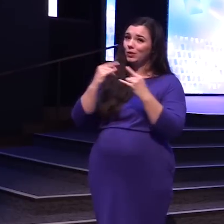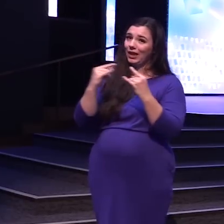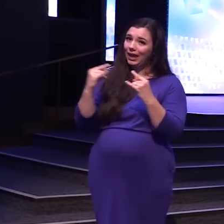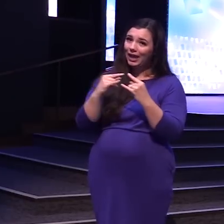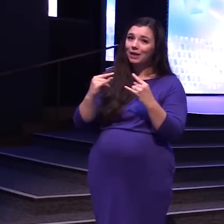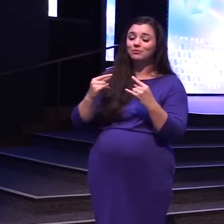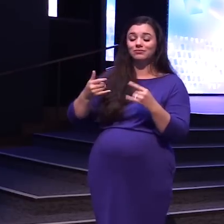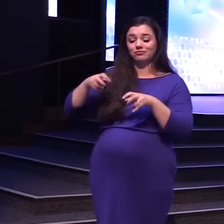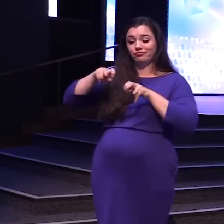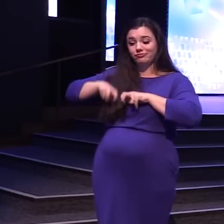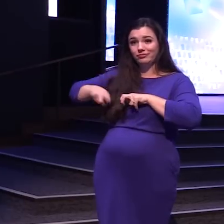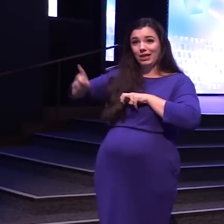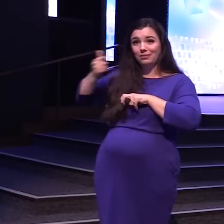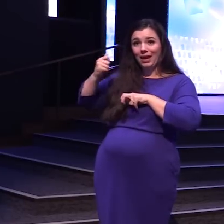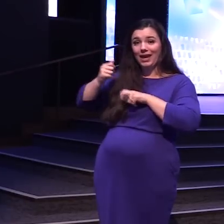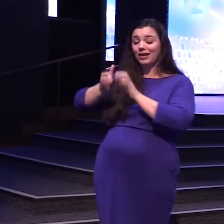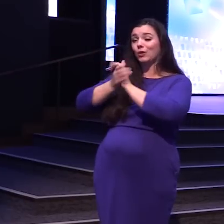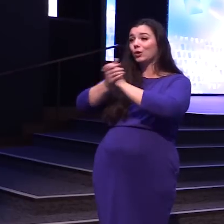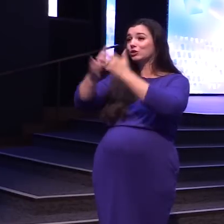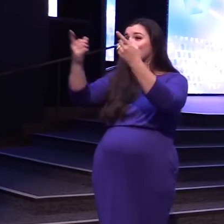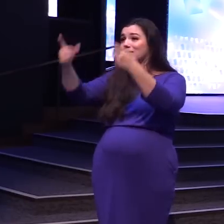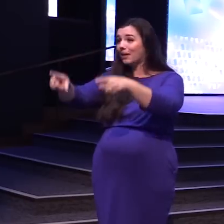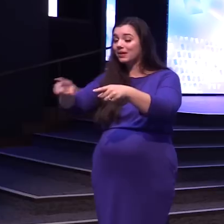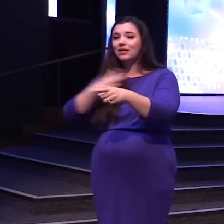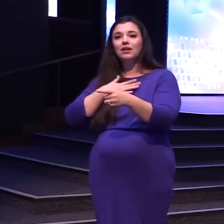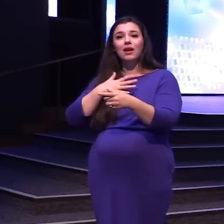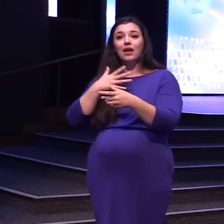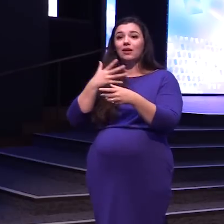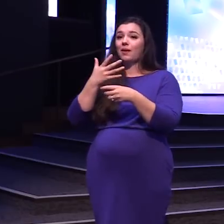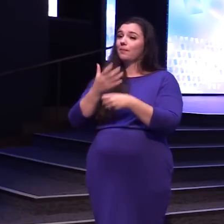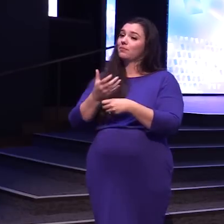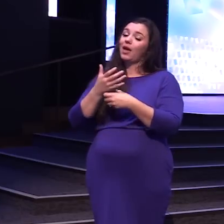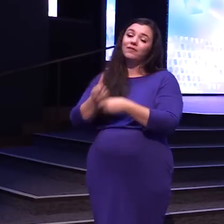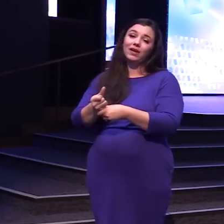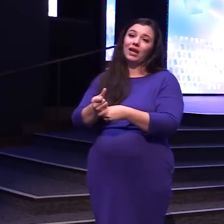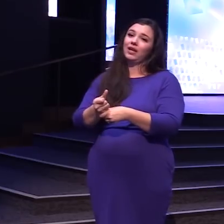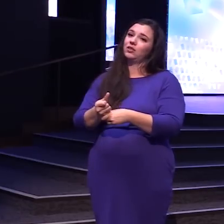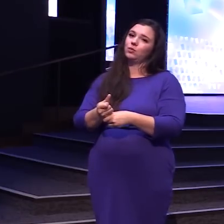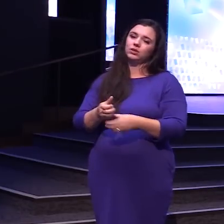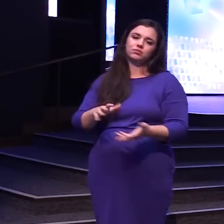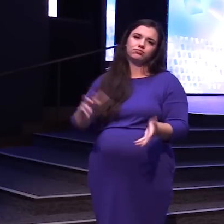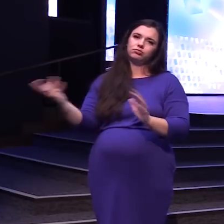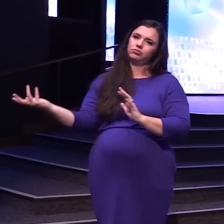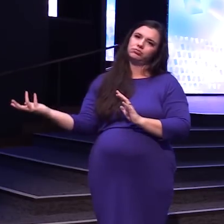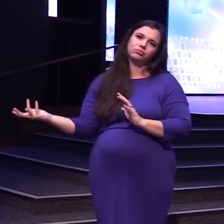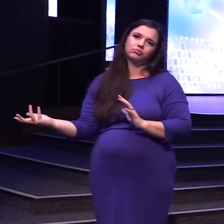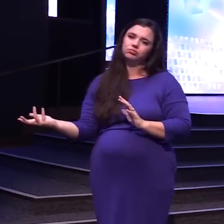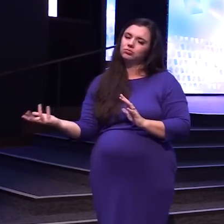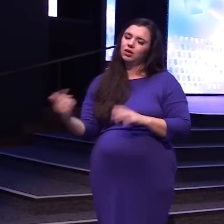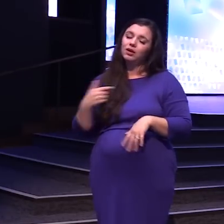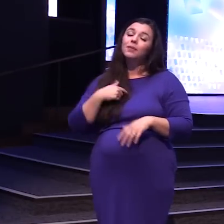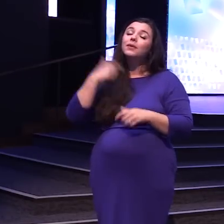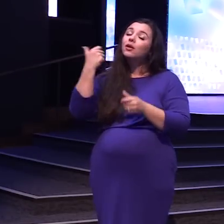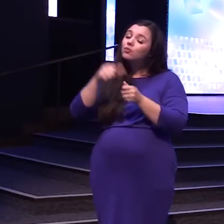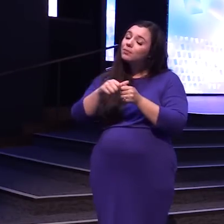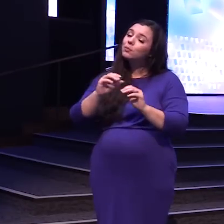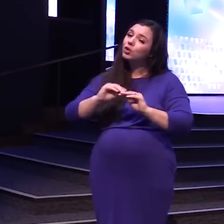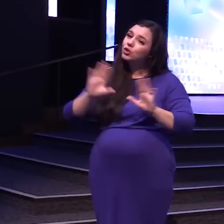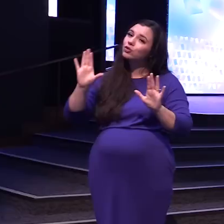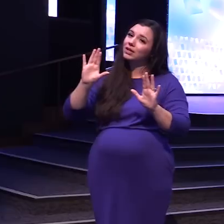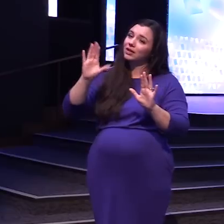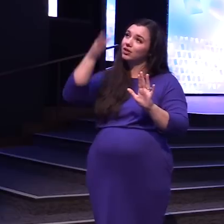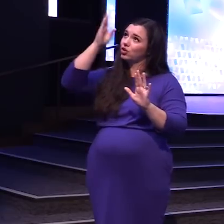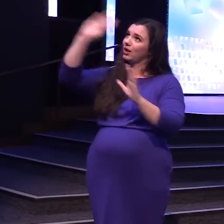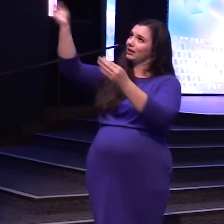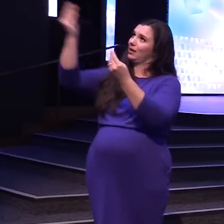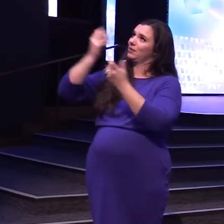Like in the back This worship was going And my face was on The floor y'all And I can remember I remember The vision